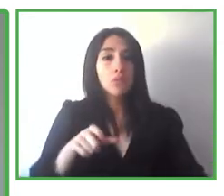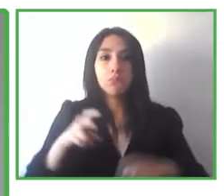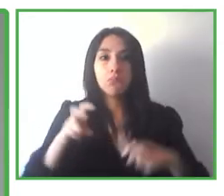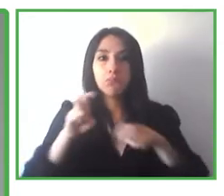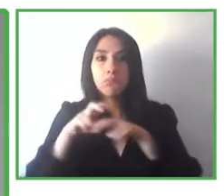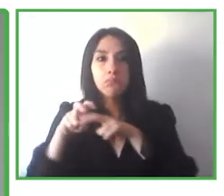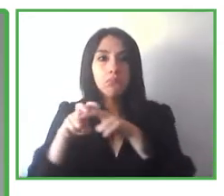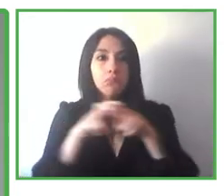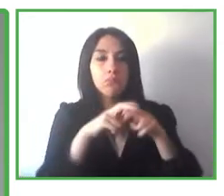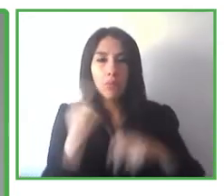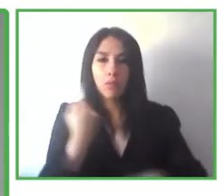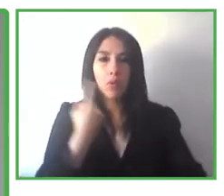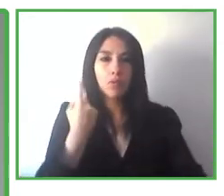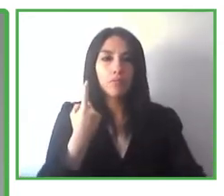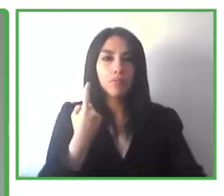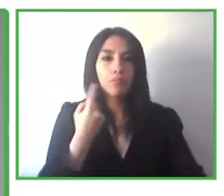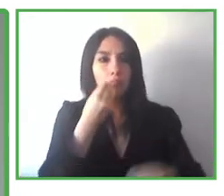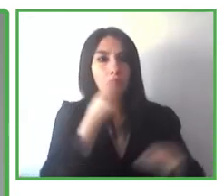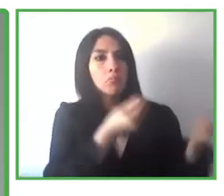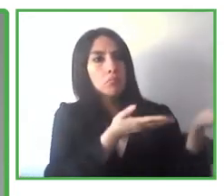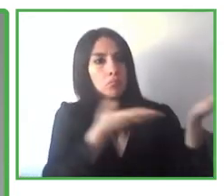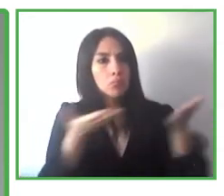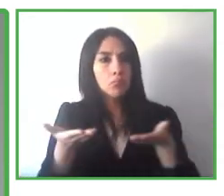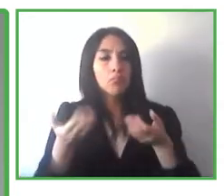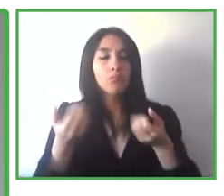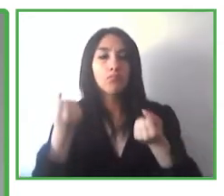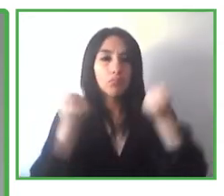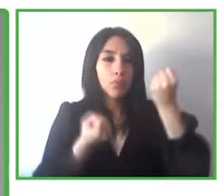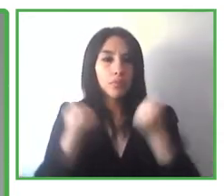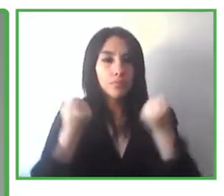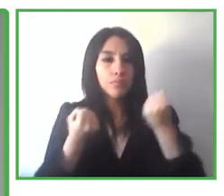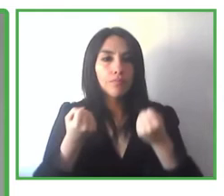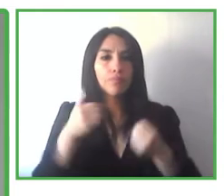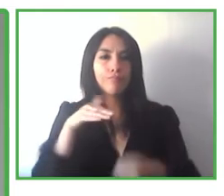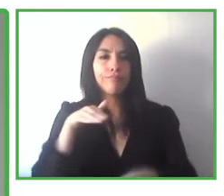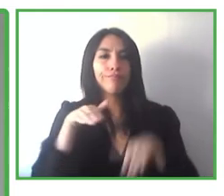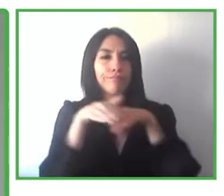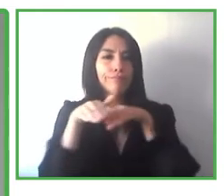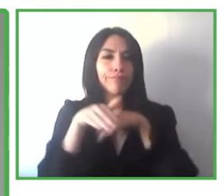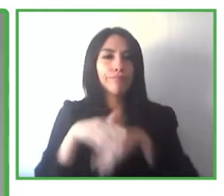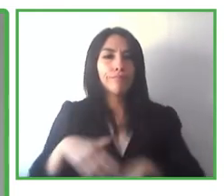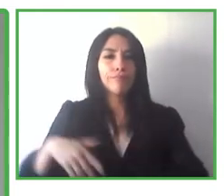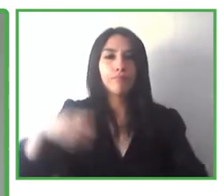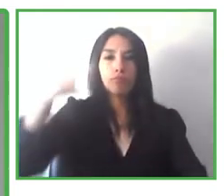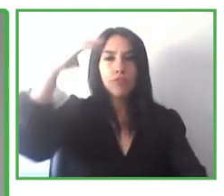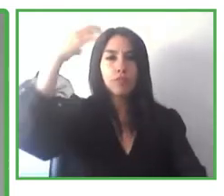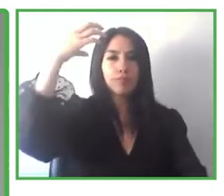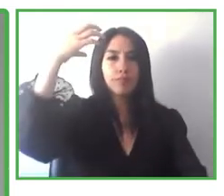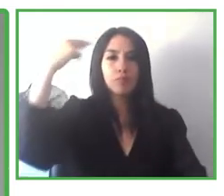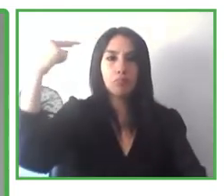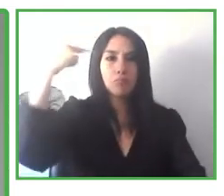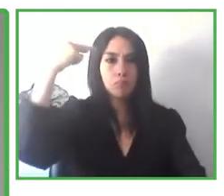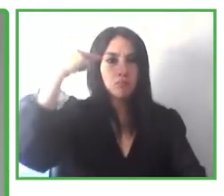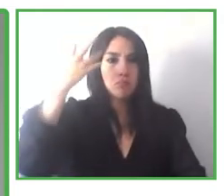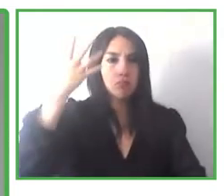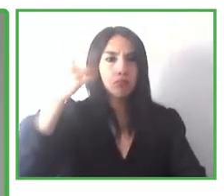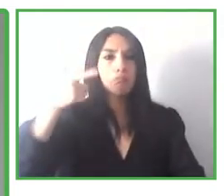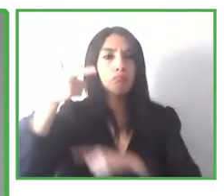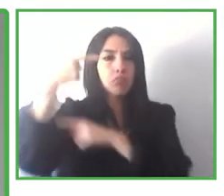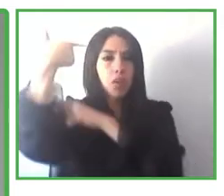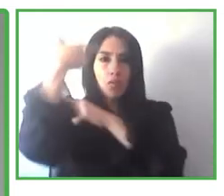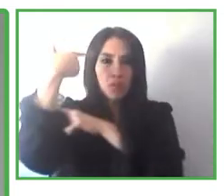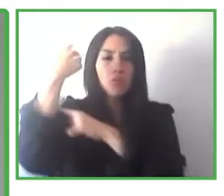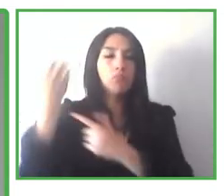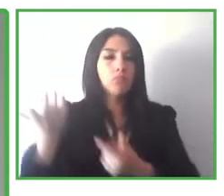there's a number of technologies, just to name a few of them, that actually offer you the promise